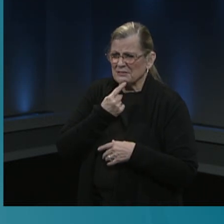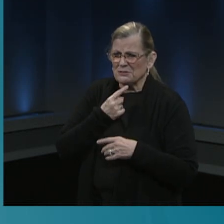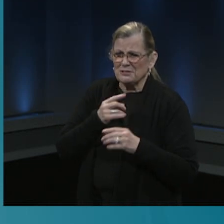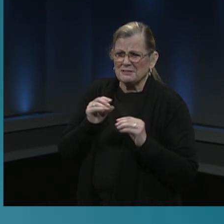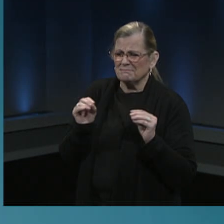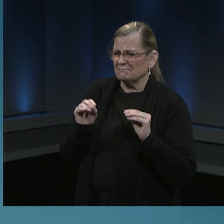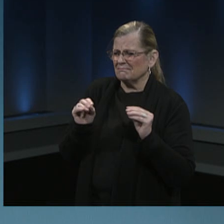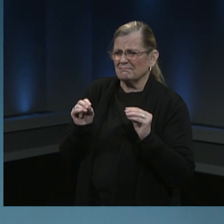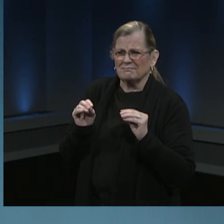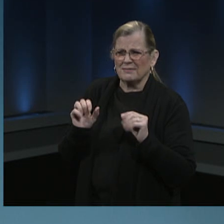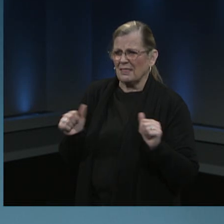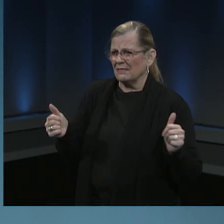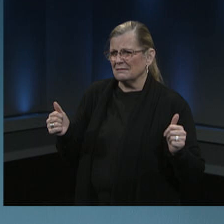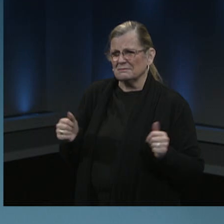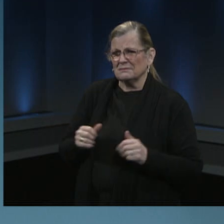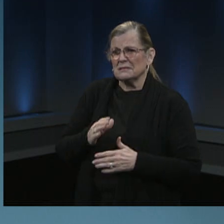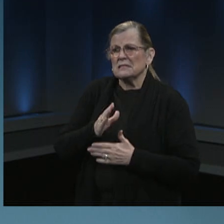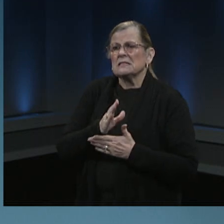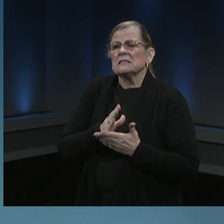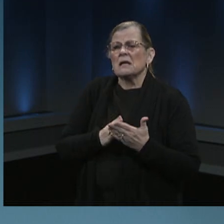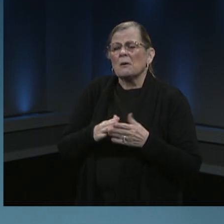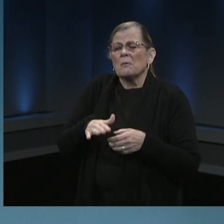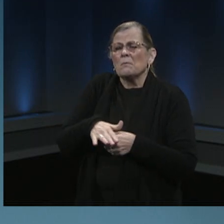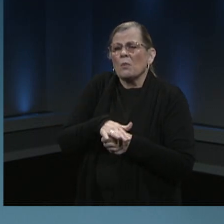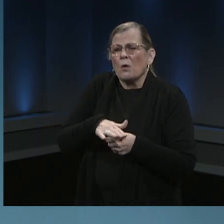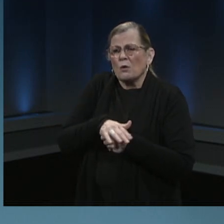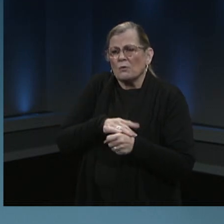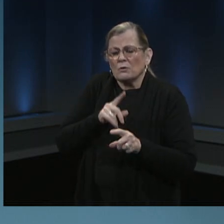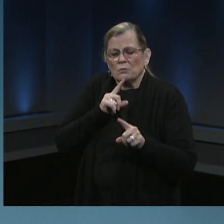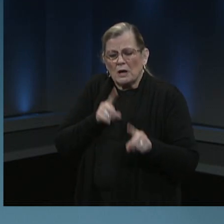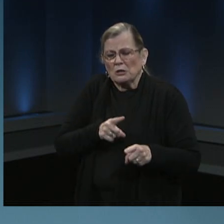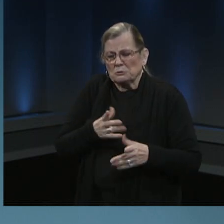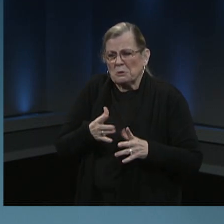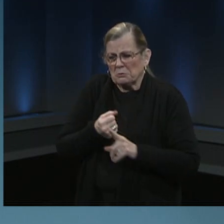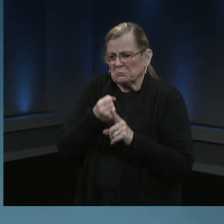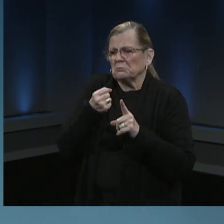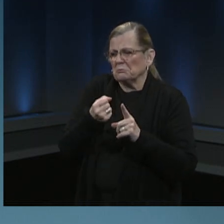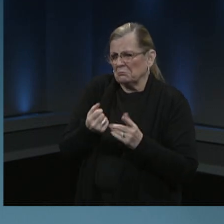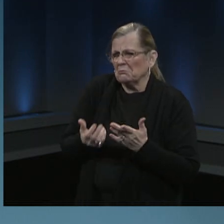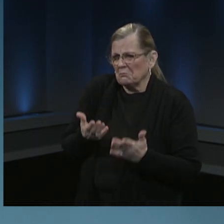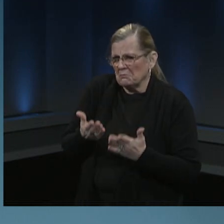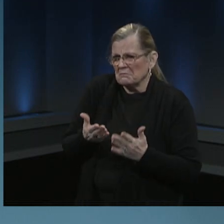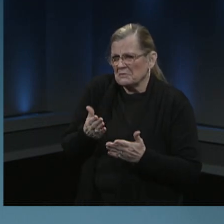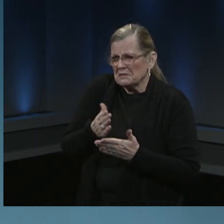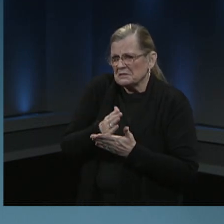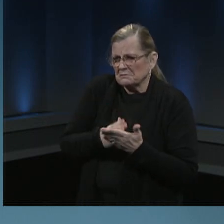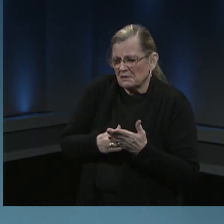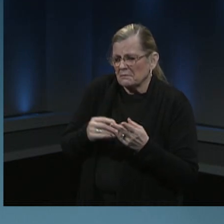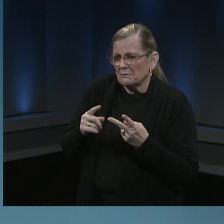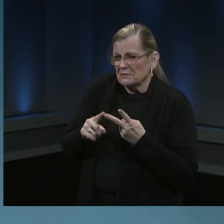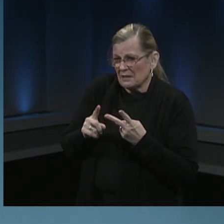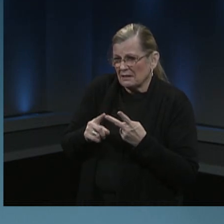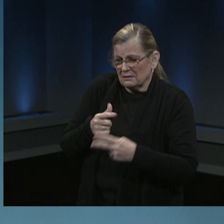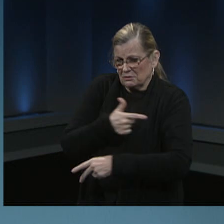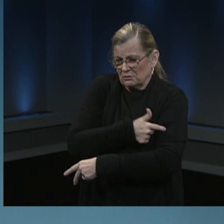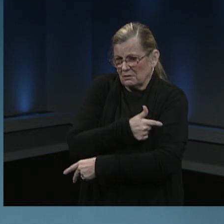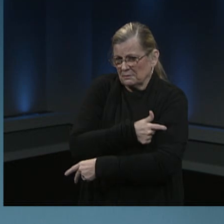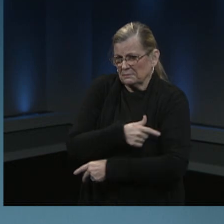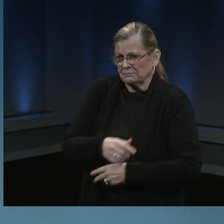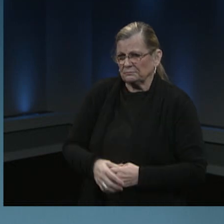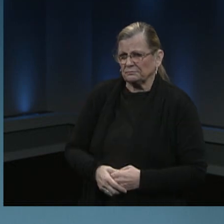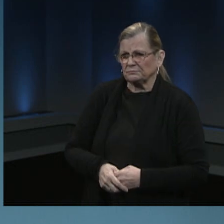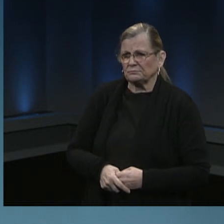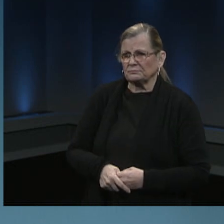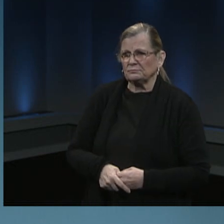some local reactions that were more common with the second dose. So while vaccination